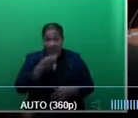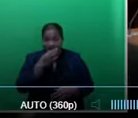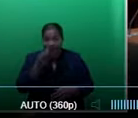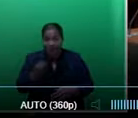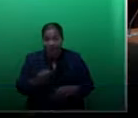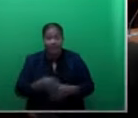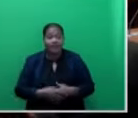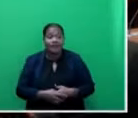... ... Thanks